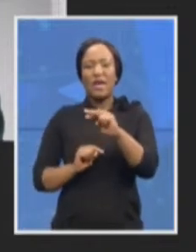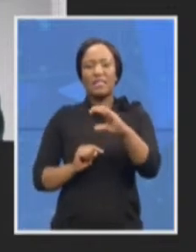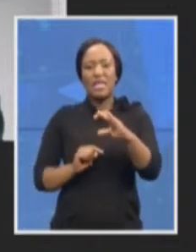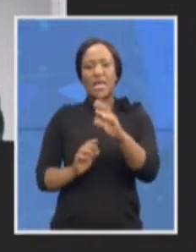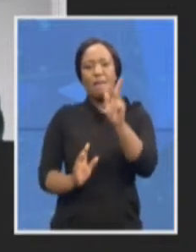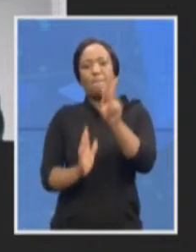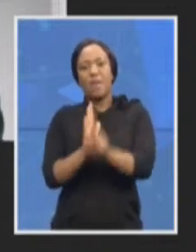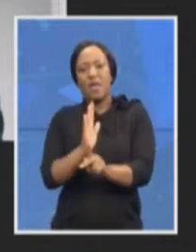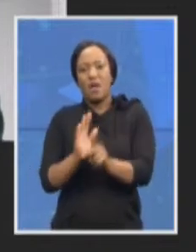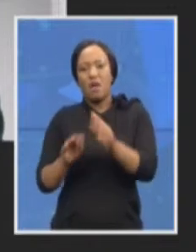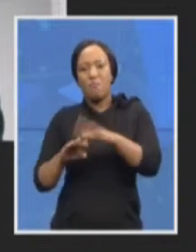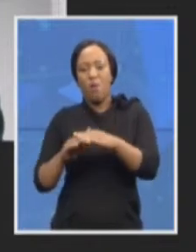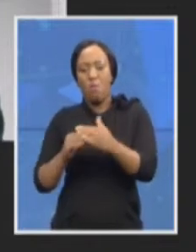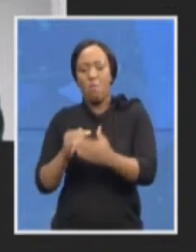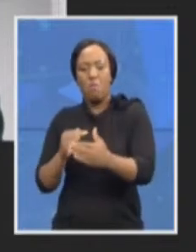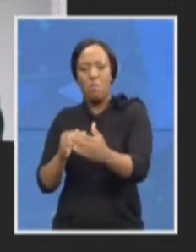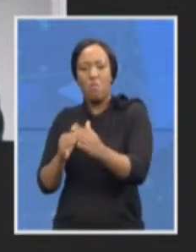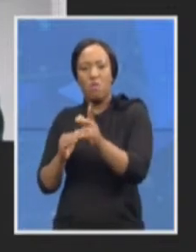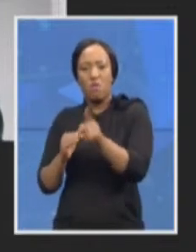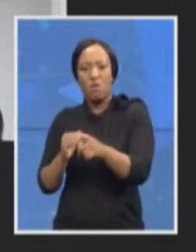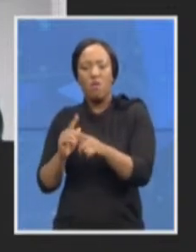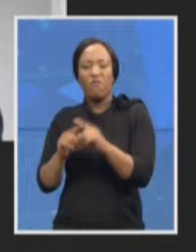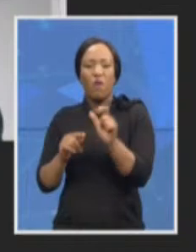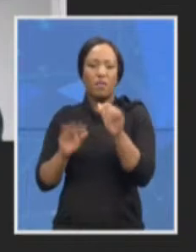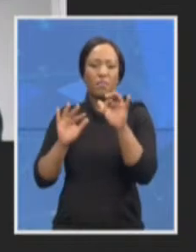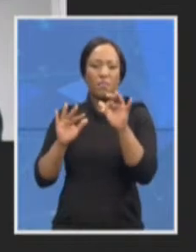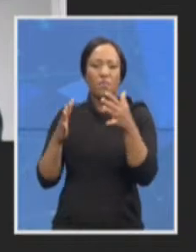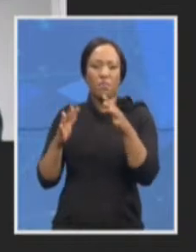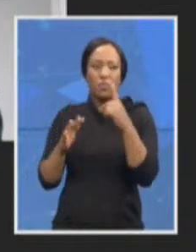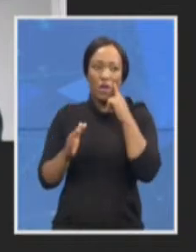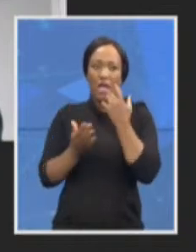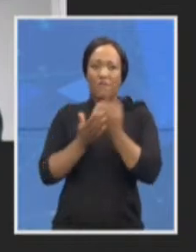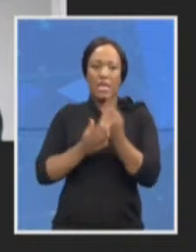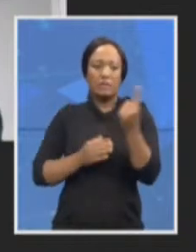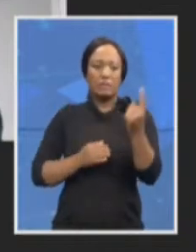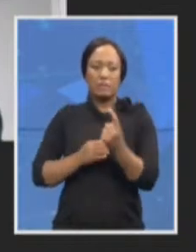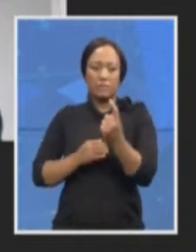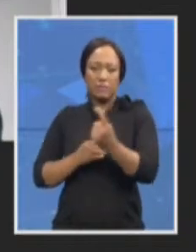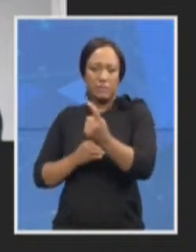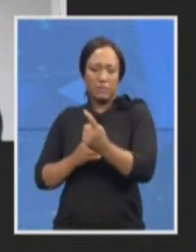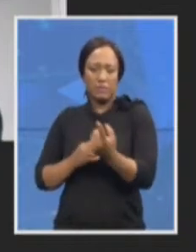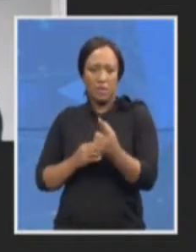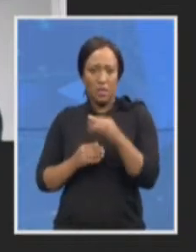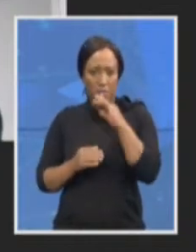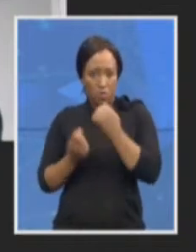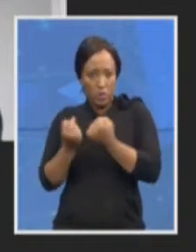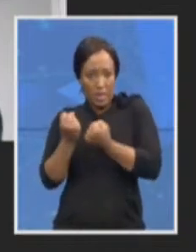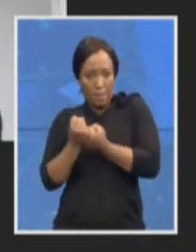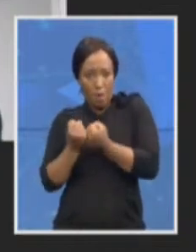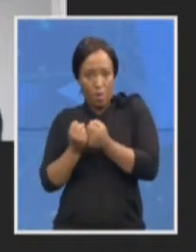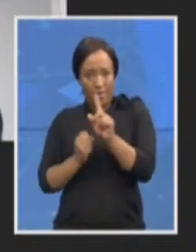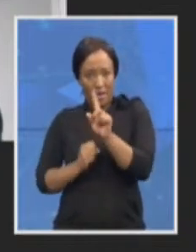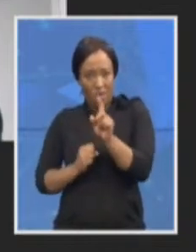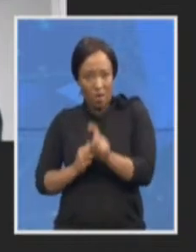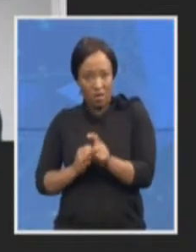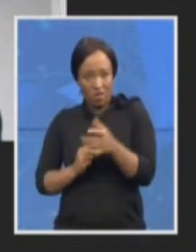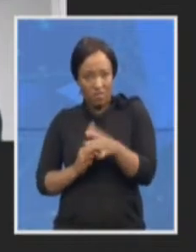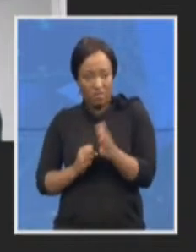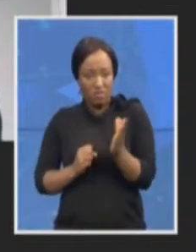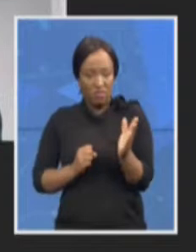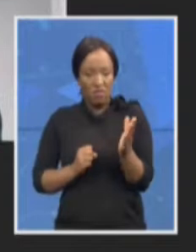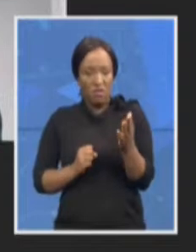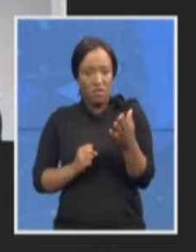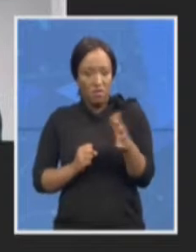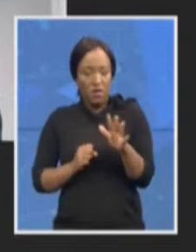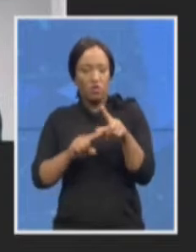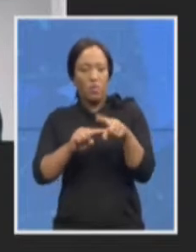other people giving evidence would you support the inquiry that you have been ordered to hold by the SCA